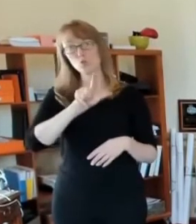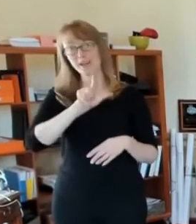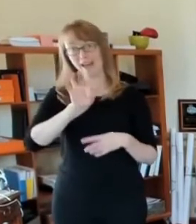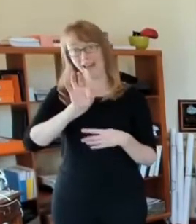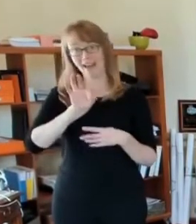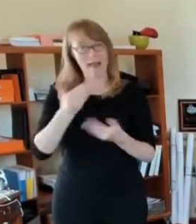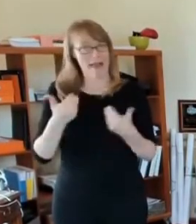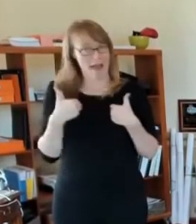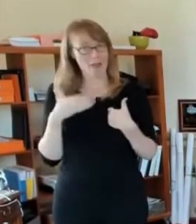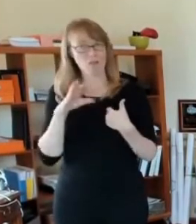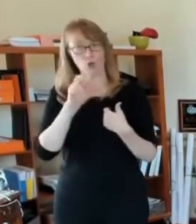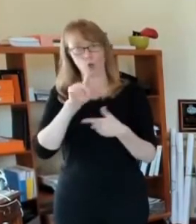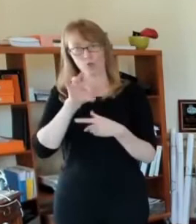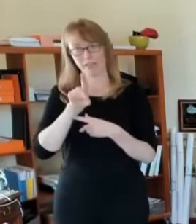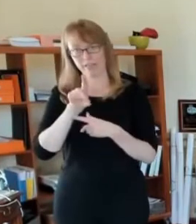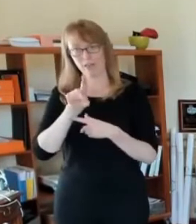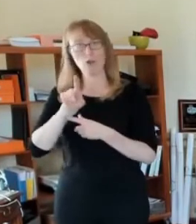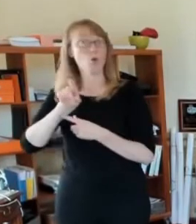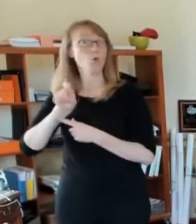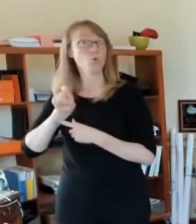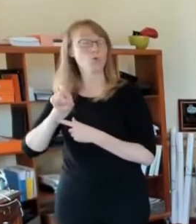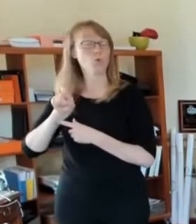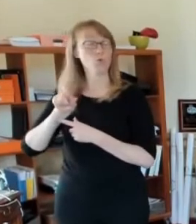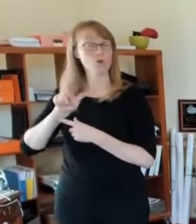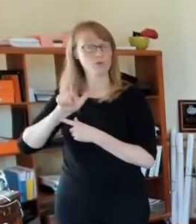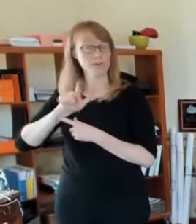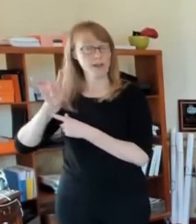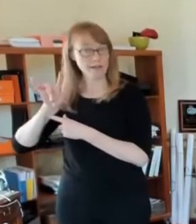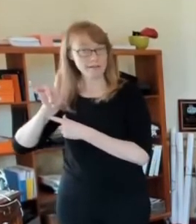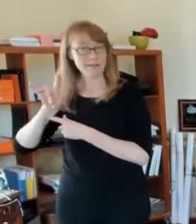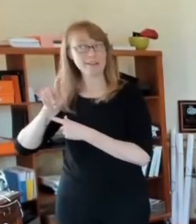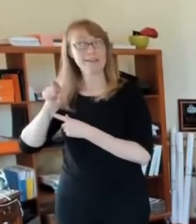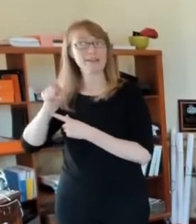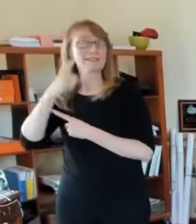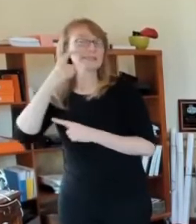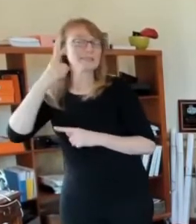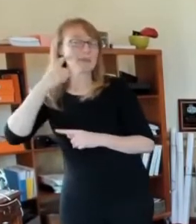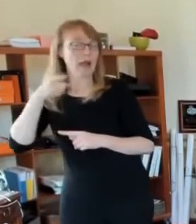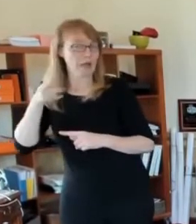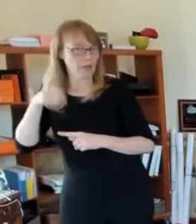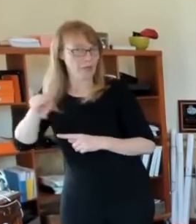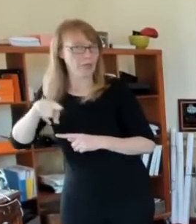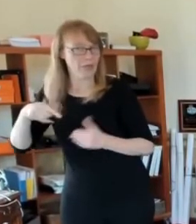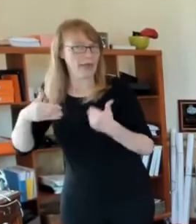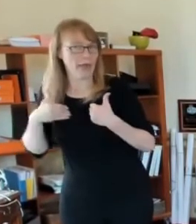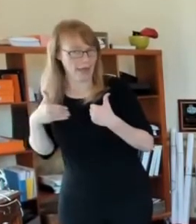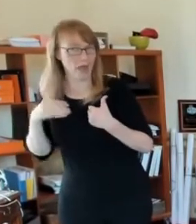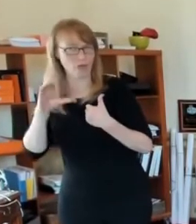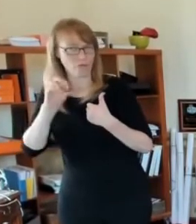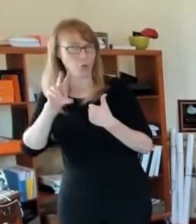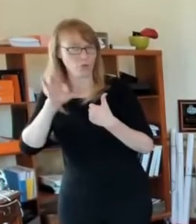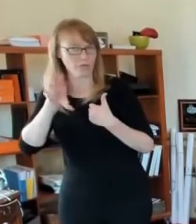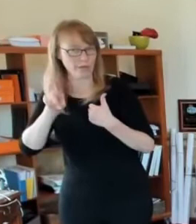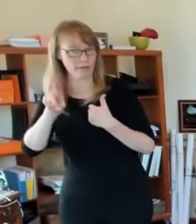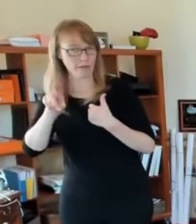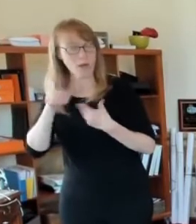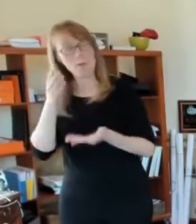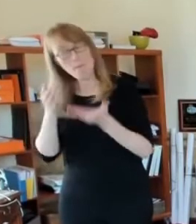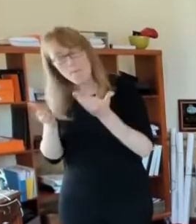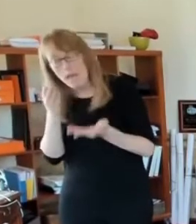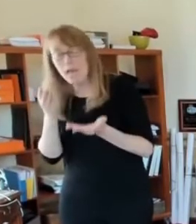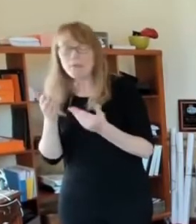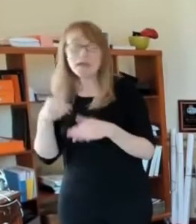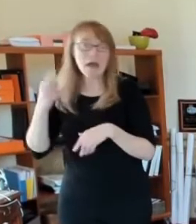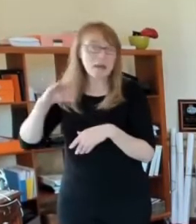128 are suspected COVID. They do know that these suspected COVID, a good number of them may come back negative. But